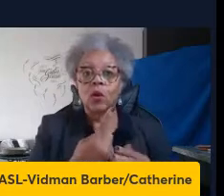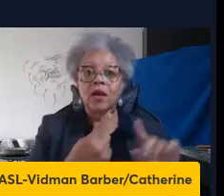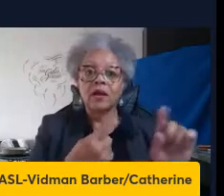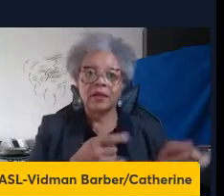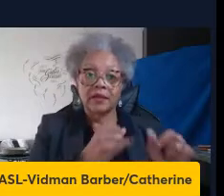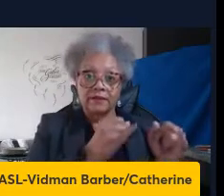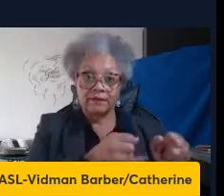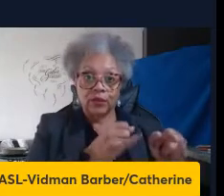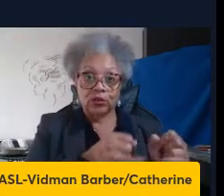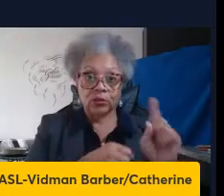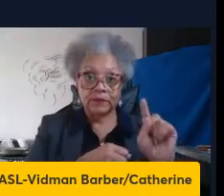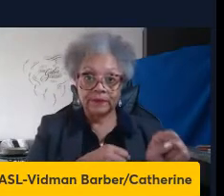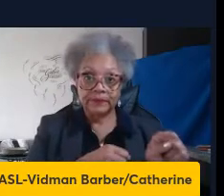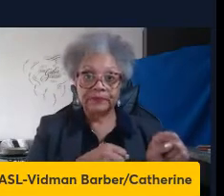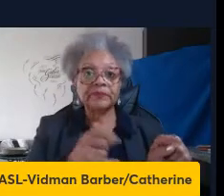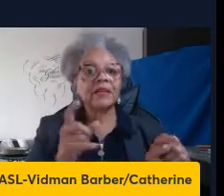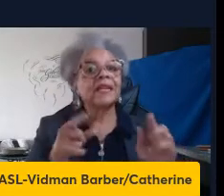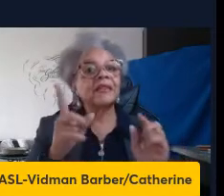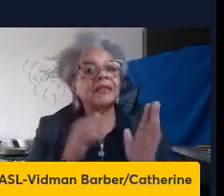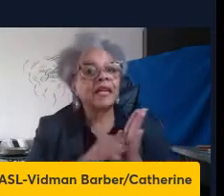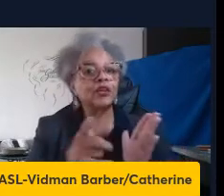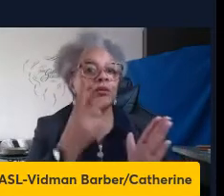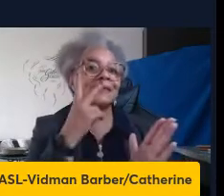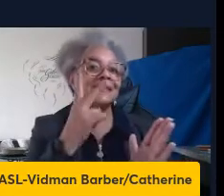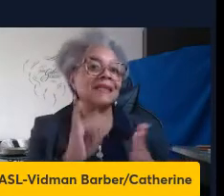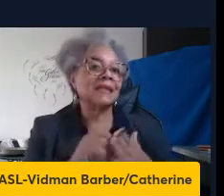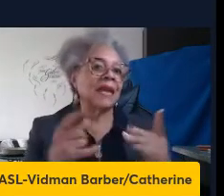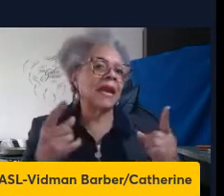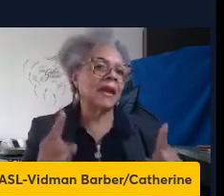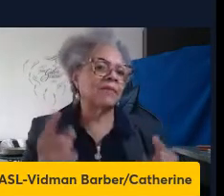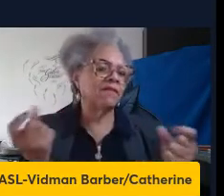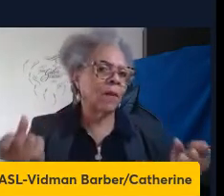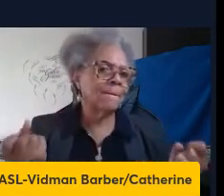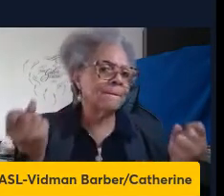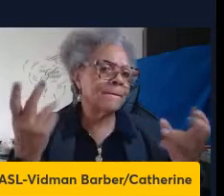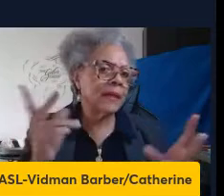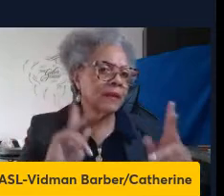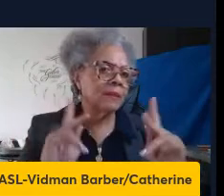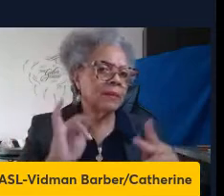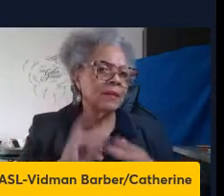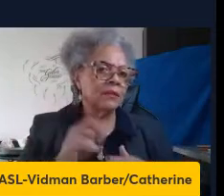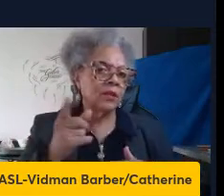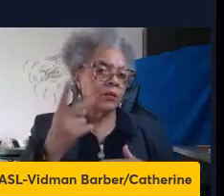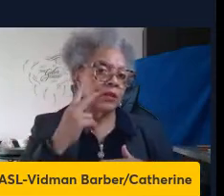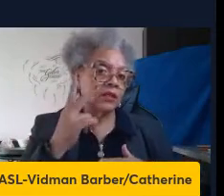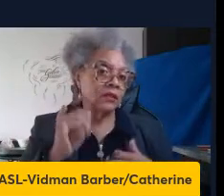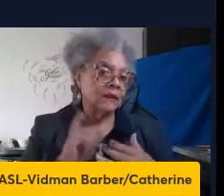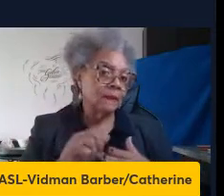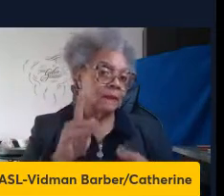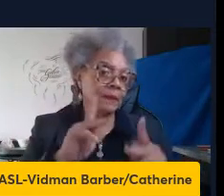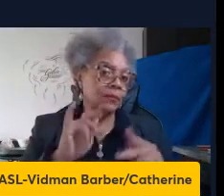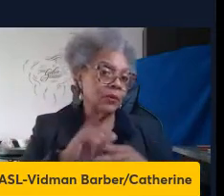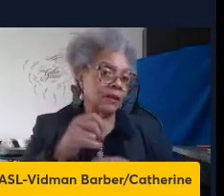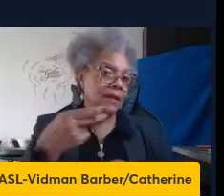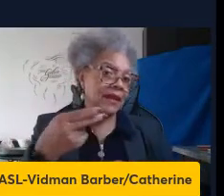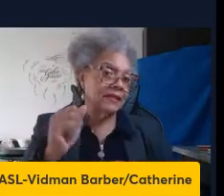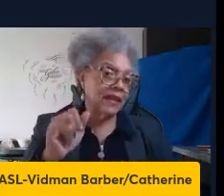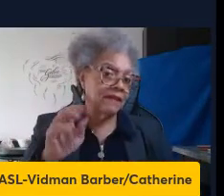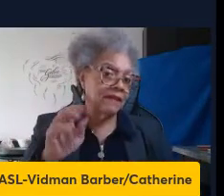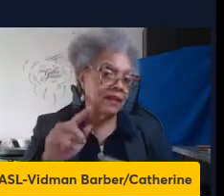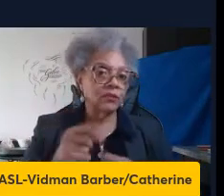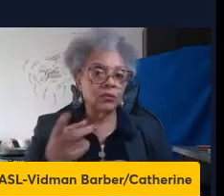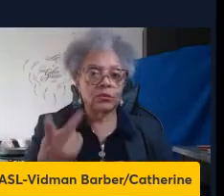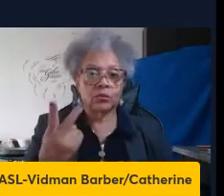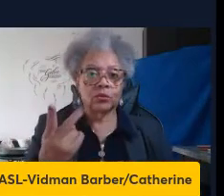here. But you can see this happens for many people. So these data are looking at people who have HIV from two independent